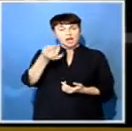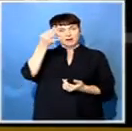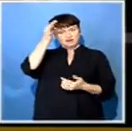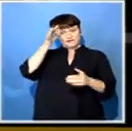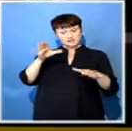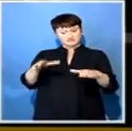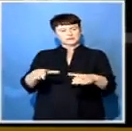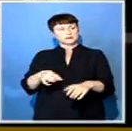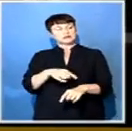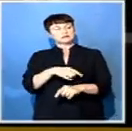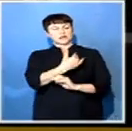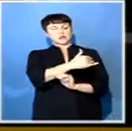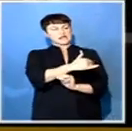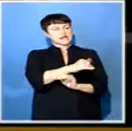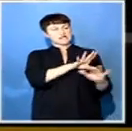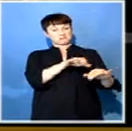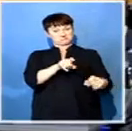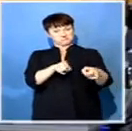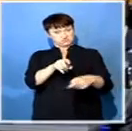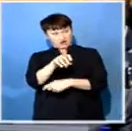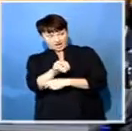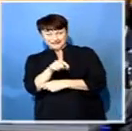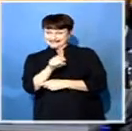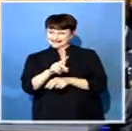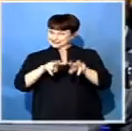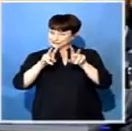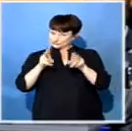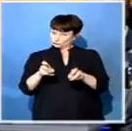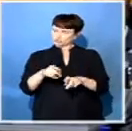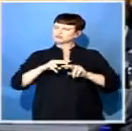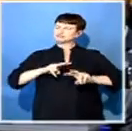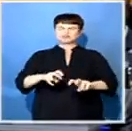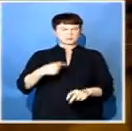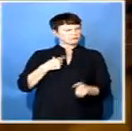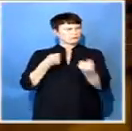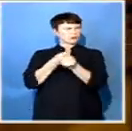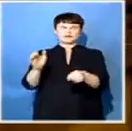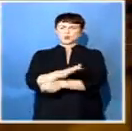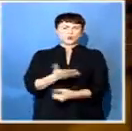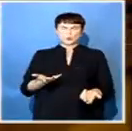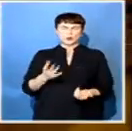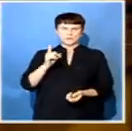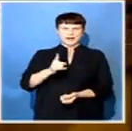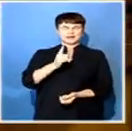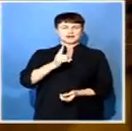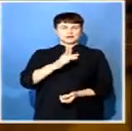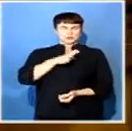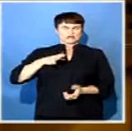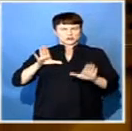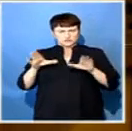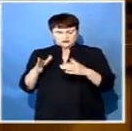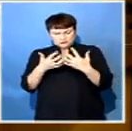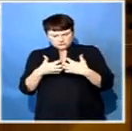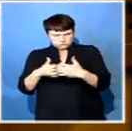Capture, as some quarters have made that call. We fully support an inquiry, as it will help